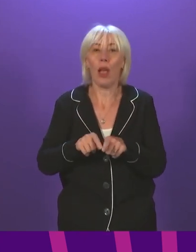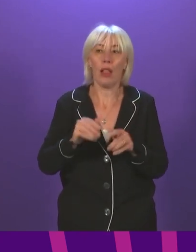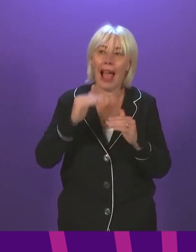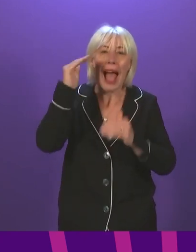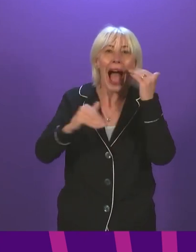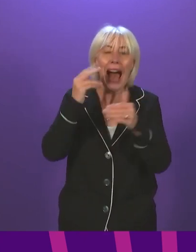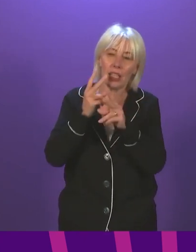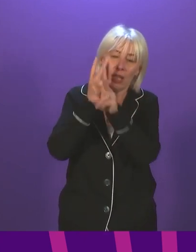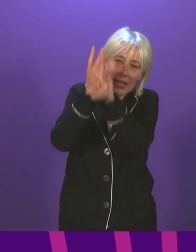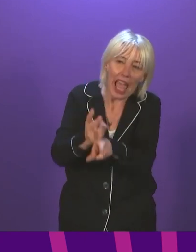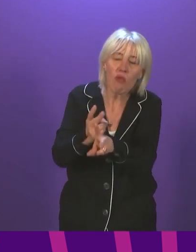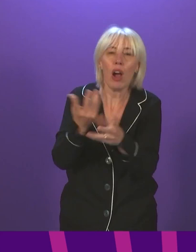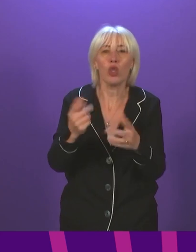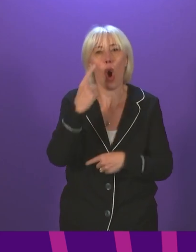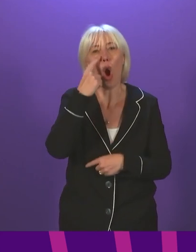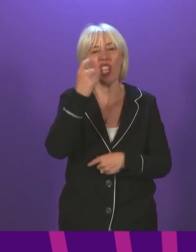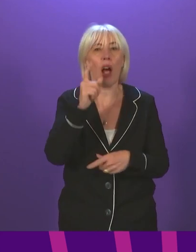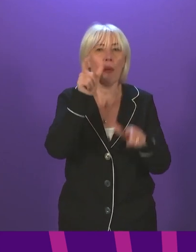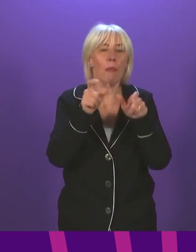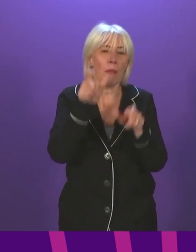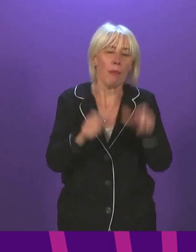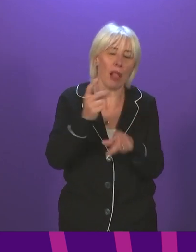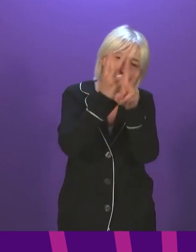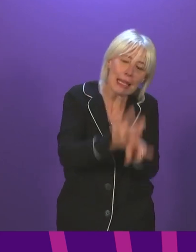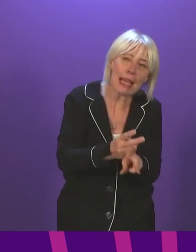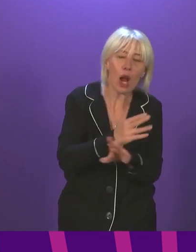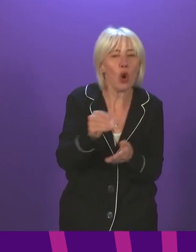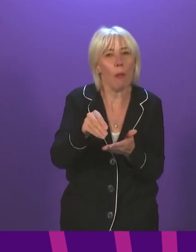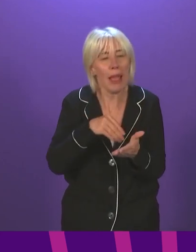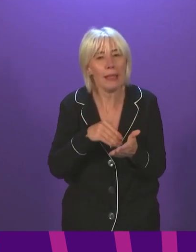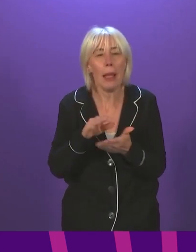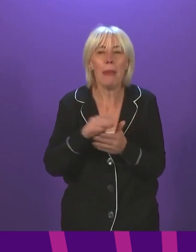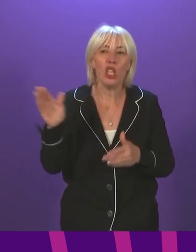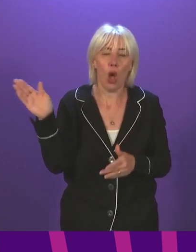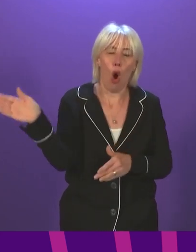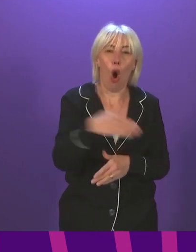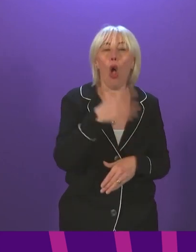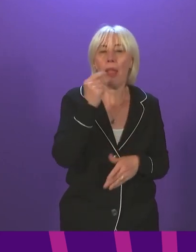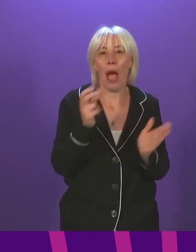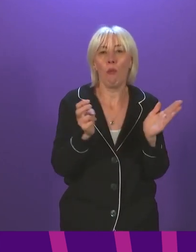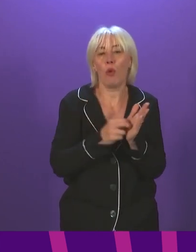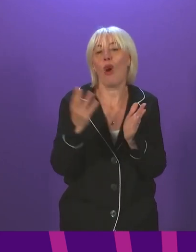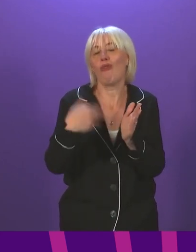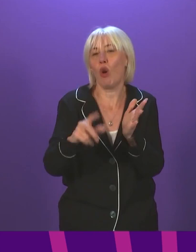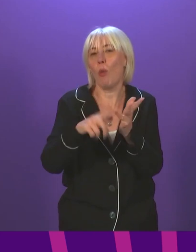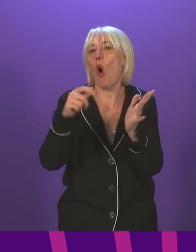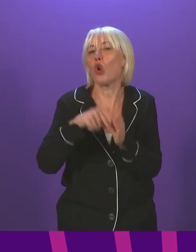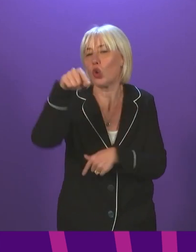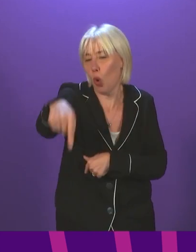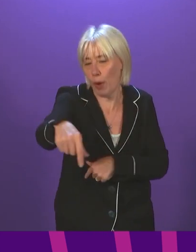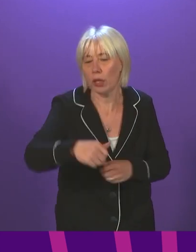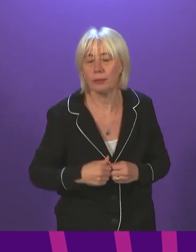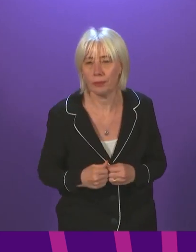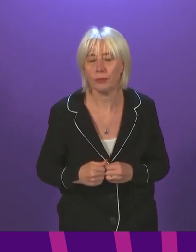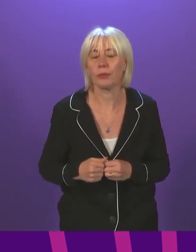adult household contacts of people who are immunosuppressed and be able to book online from October. These two announcements